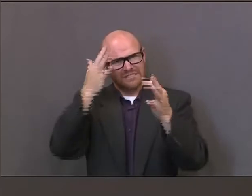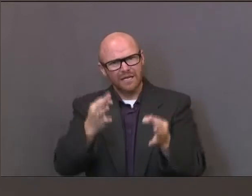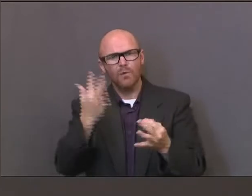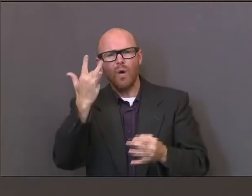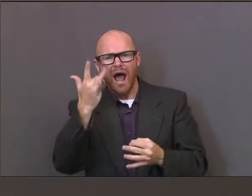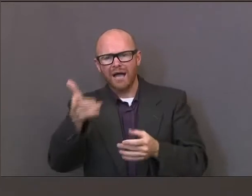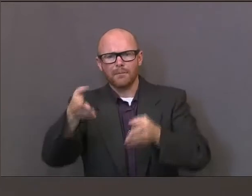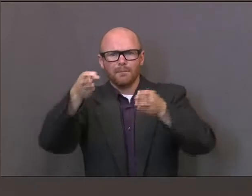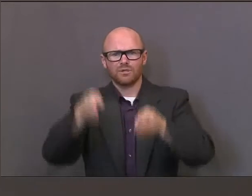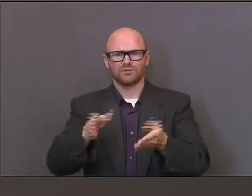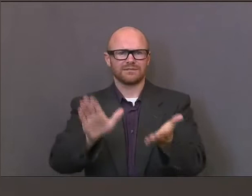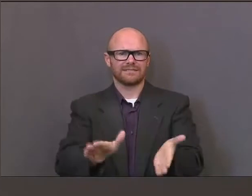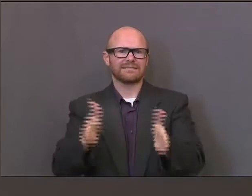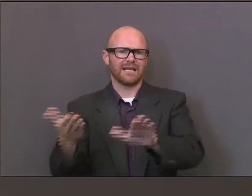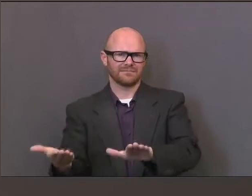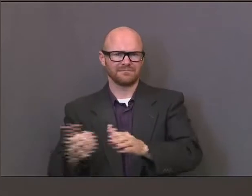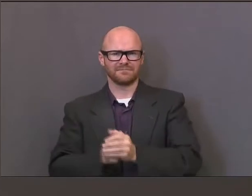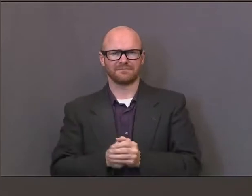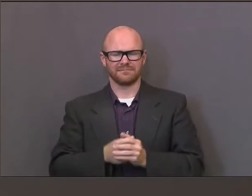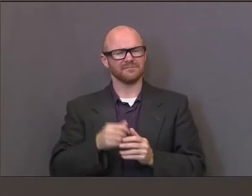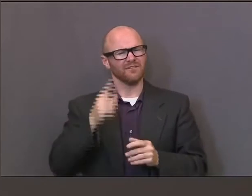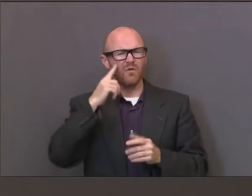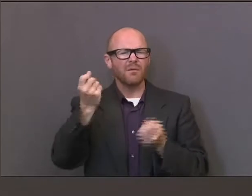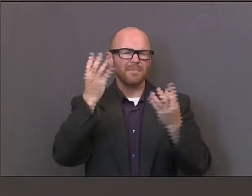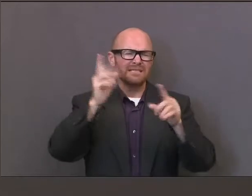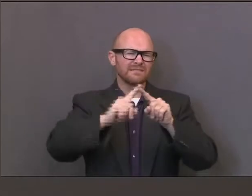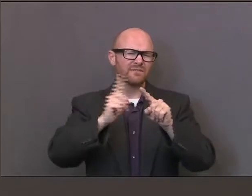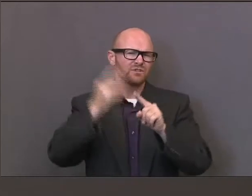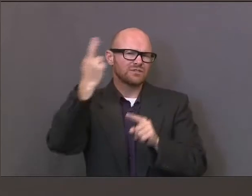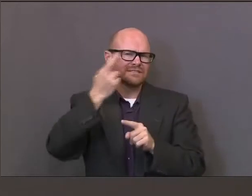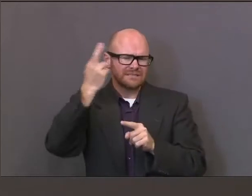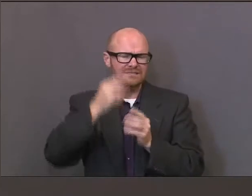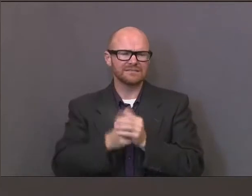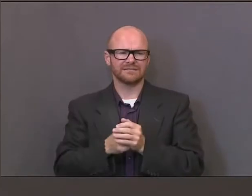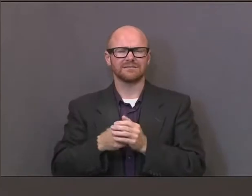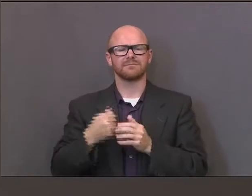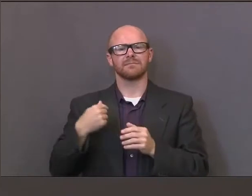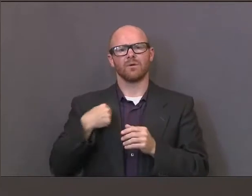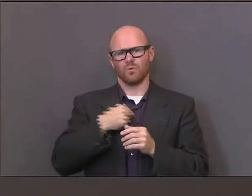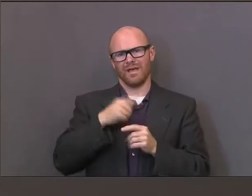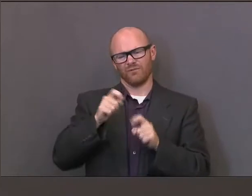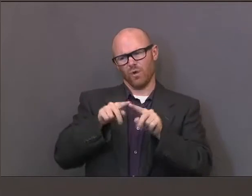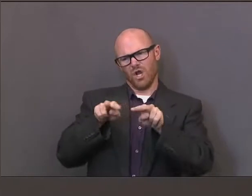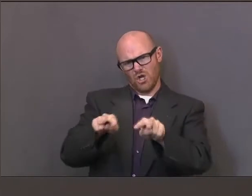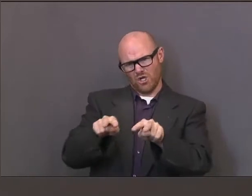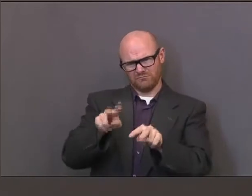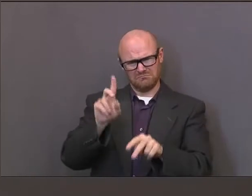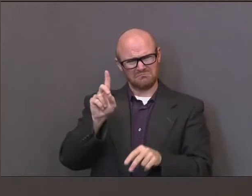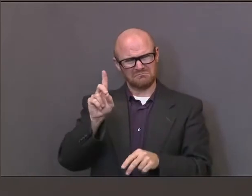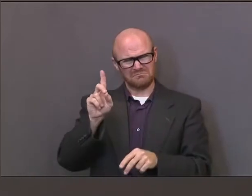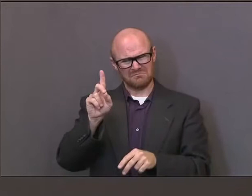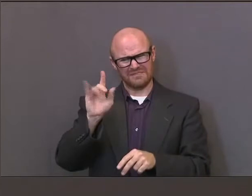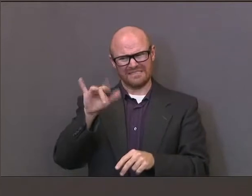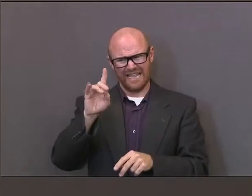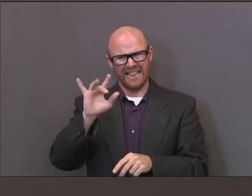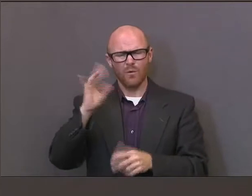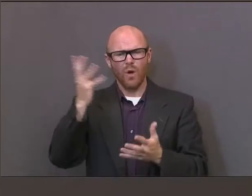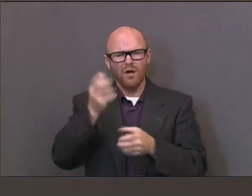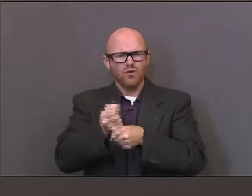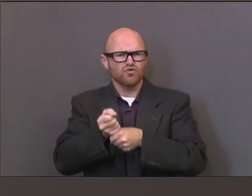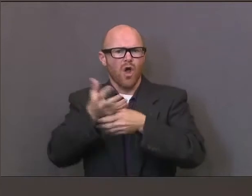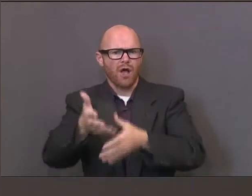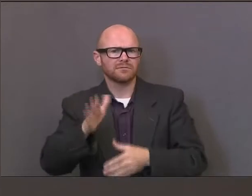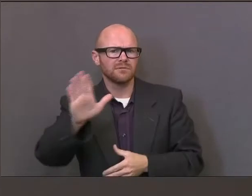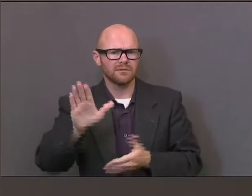in deaths that occur under a variety of circumstances. Part of that work involves determination of whether conditions that are identified either by history,